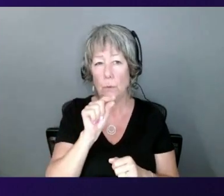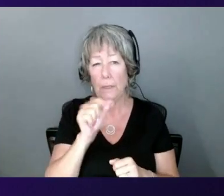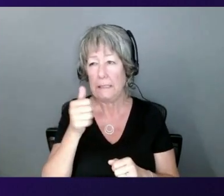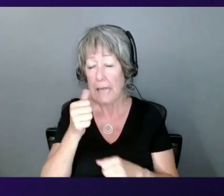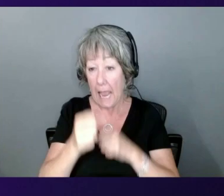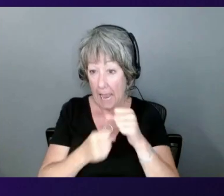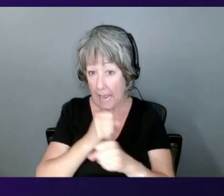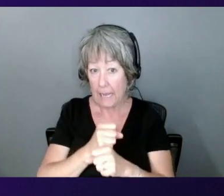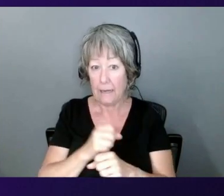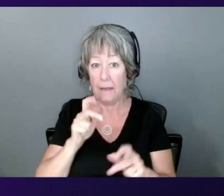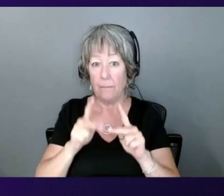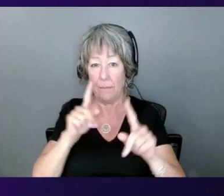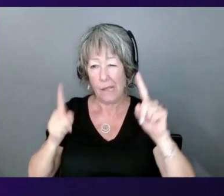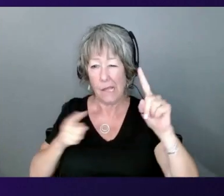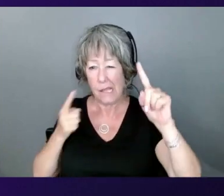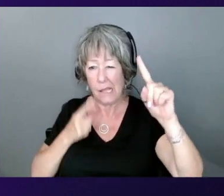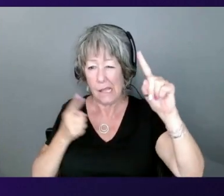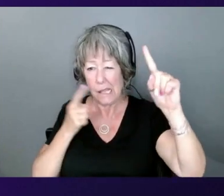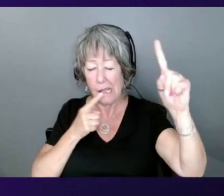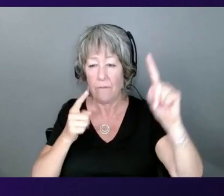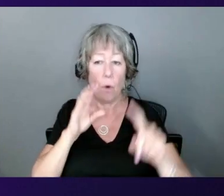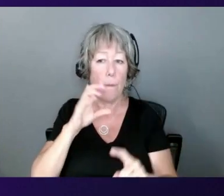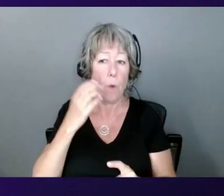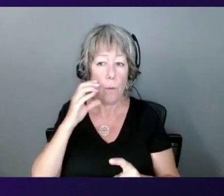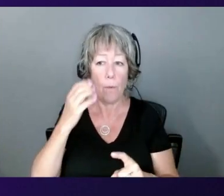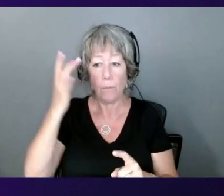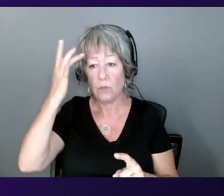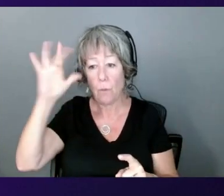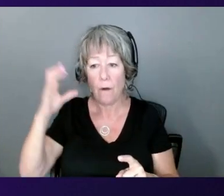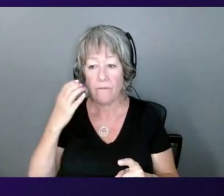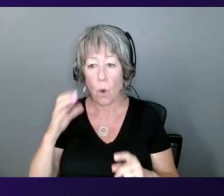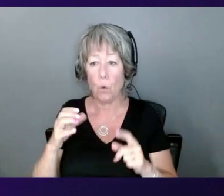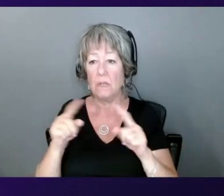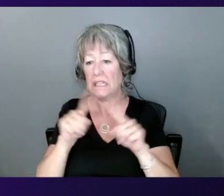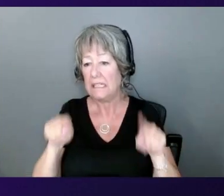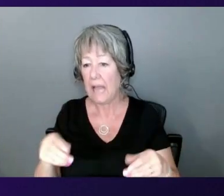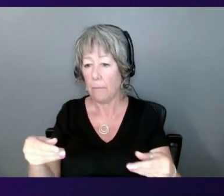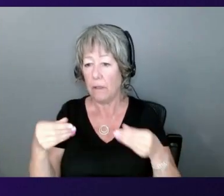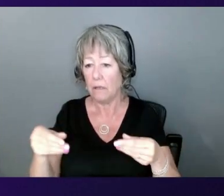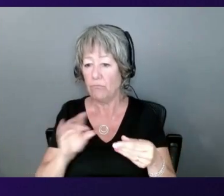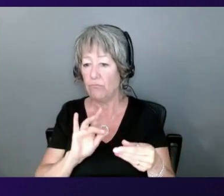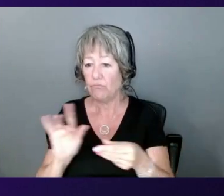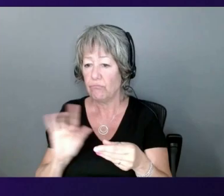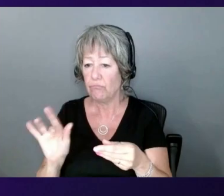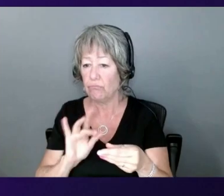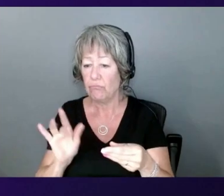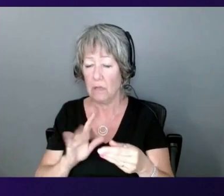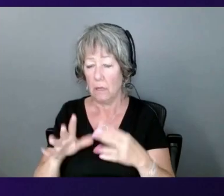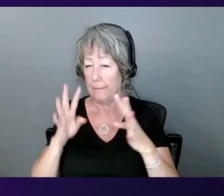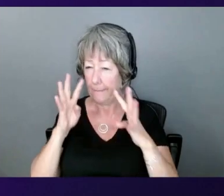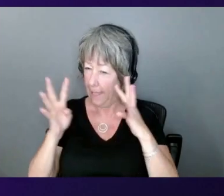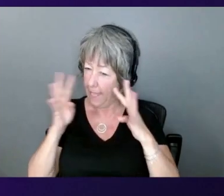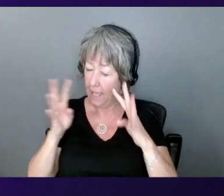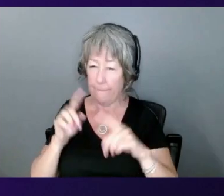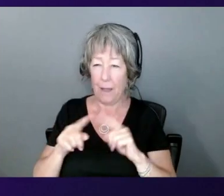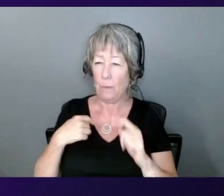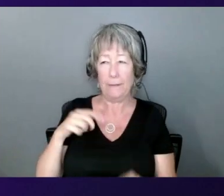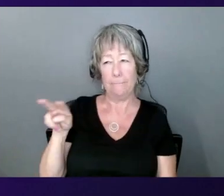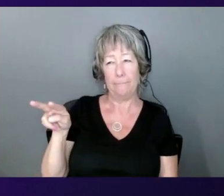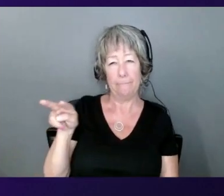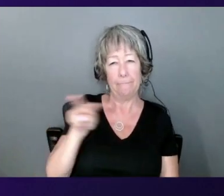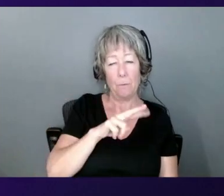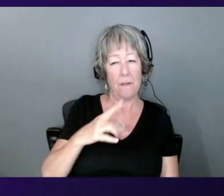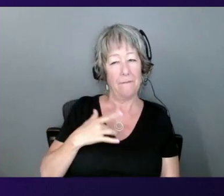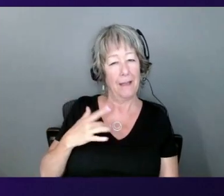were running for a gold rush of mobile phones, smartphones and tablets. But we believe that the industry was over indexing our